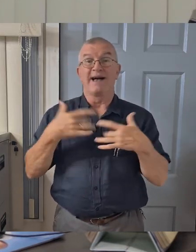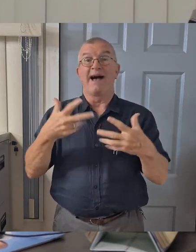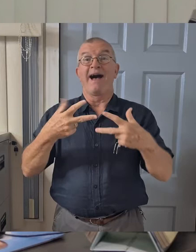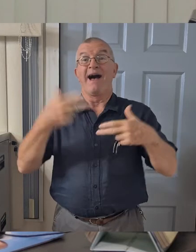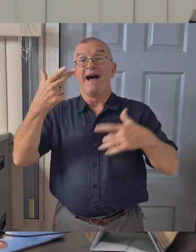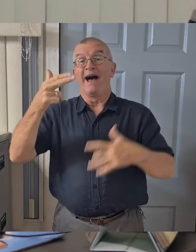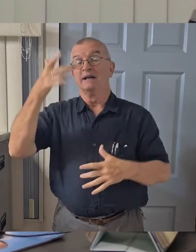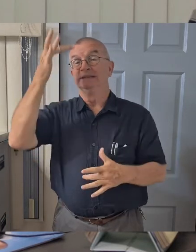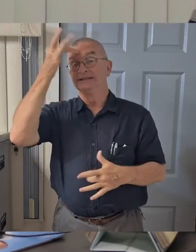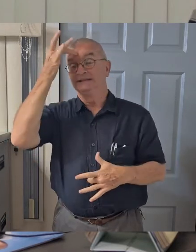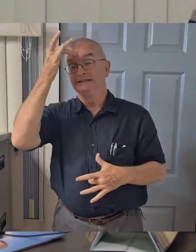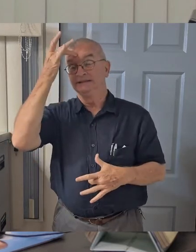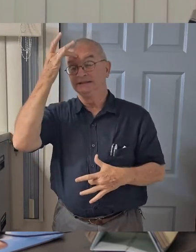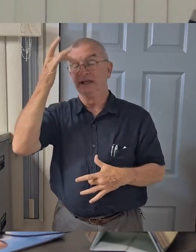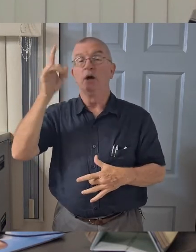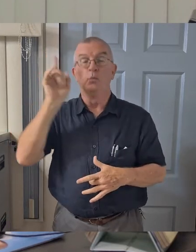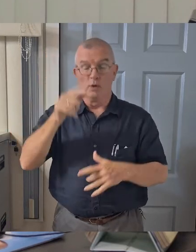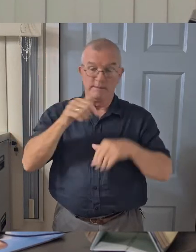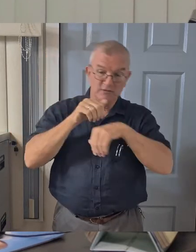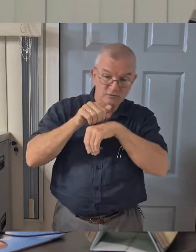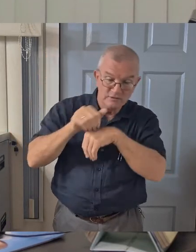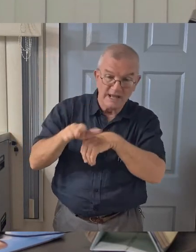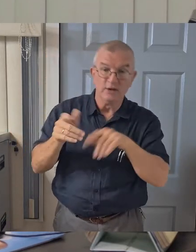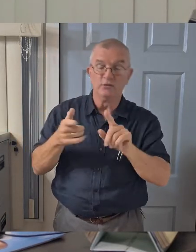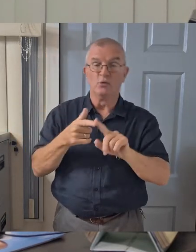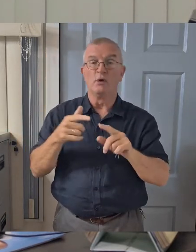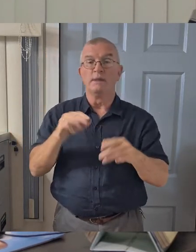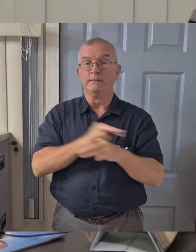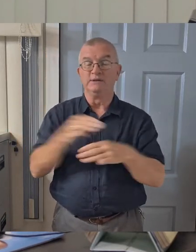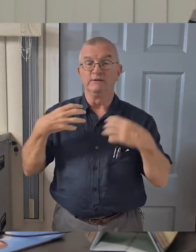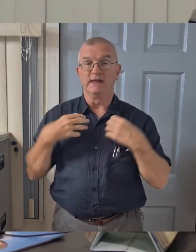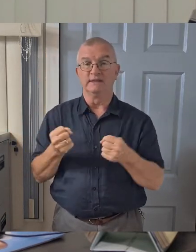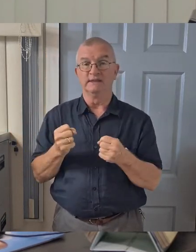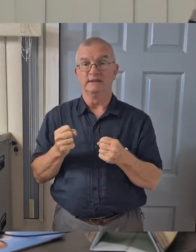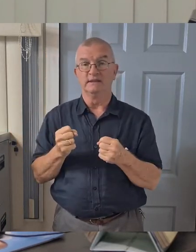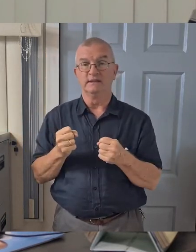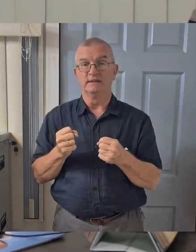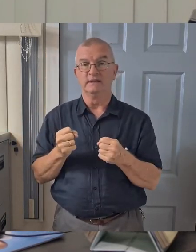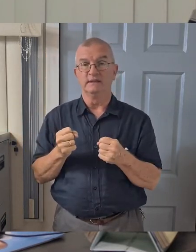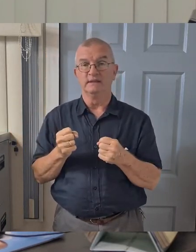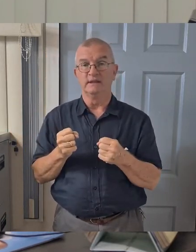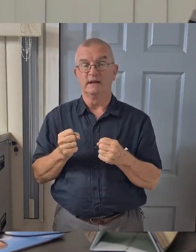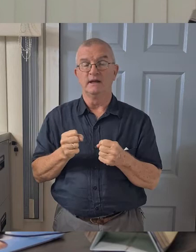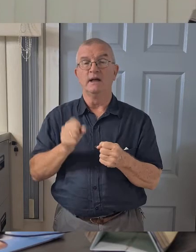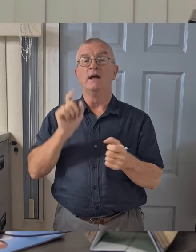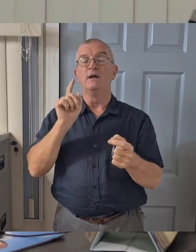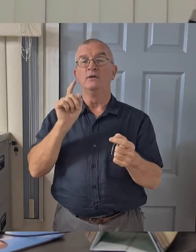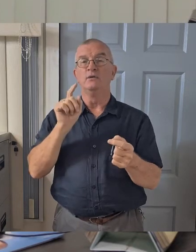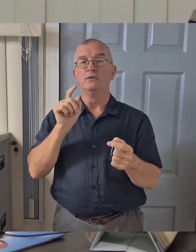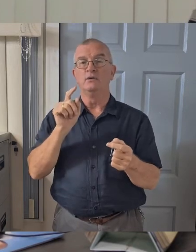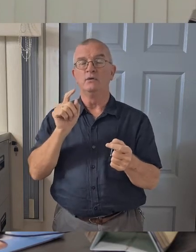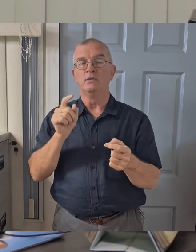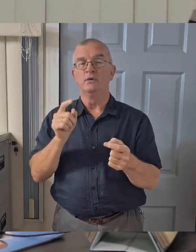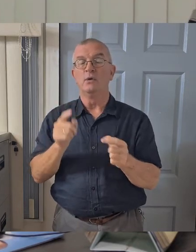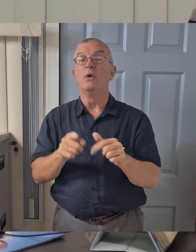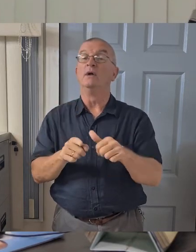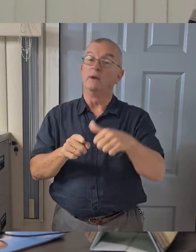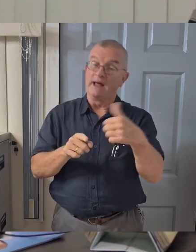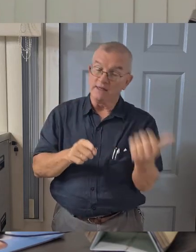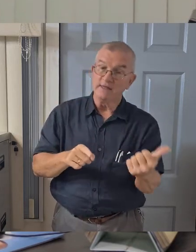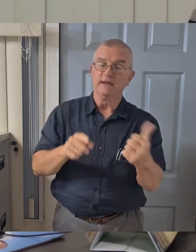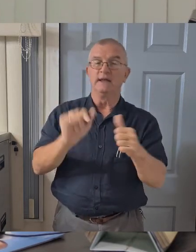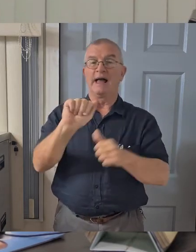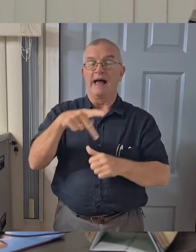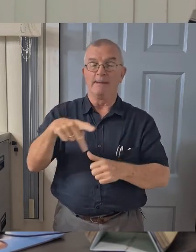highlighted directly to the health authorities for further action. The purpose or an additional purpose of the application